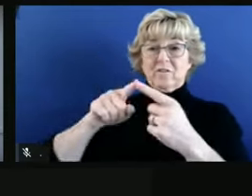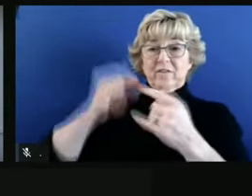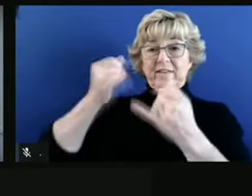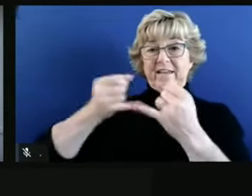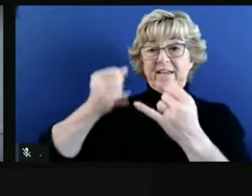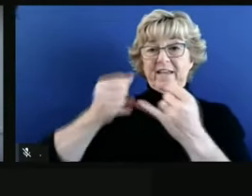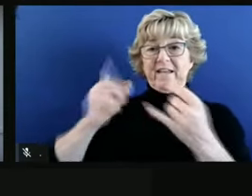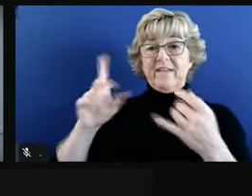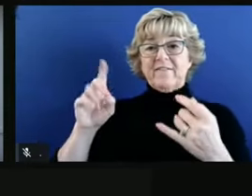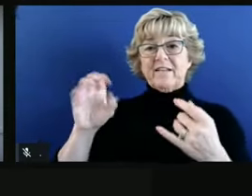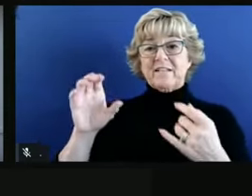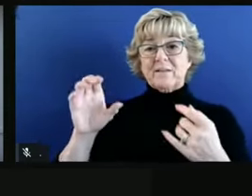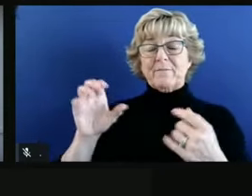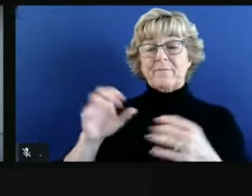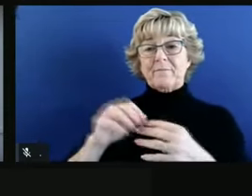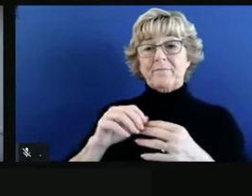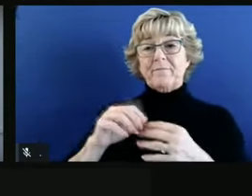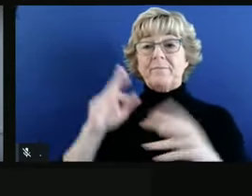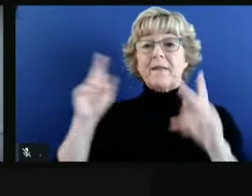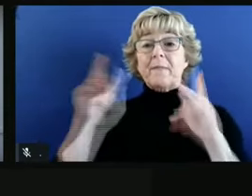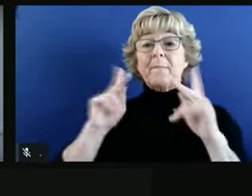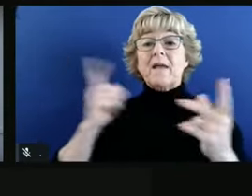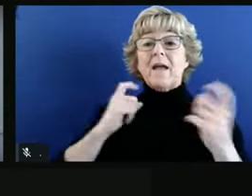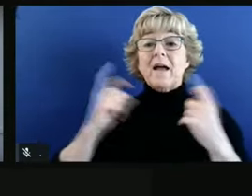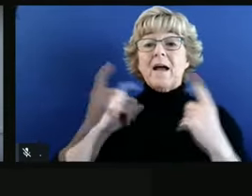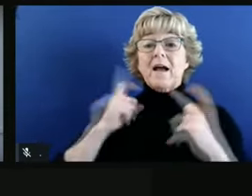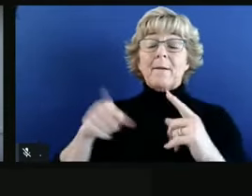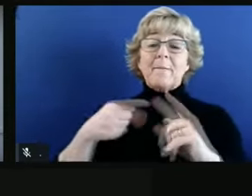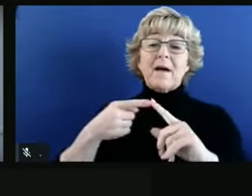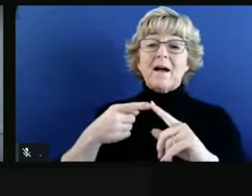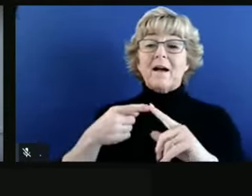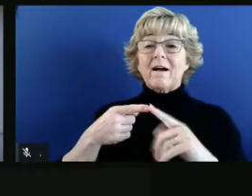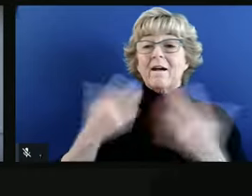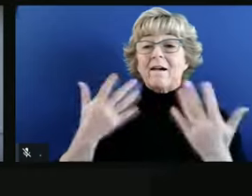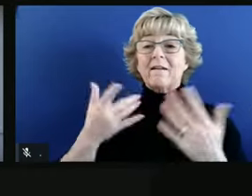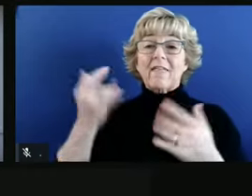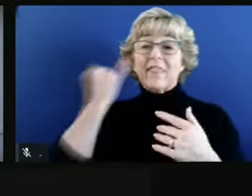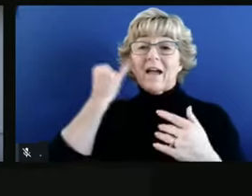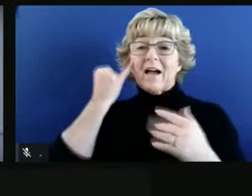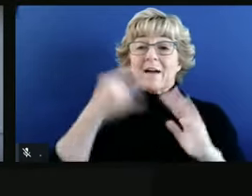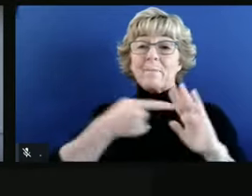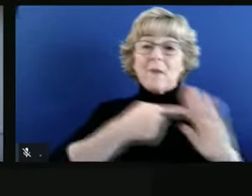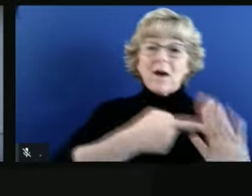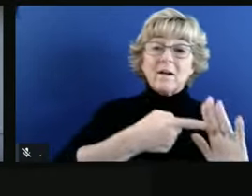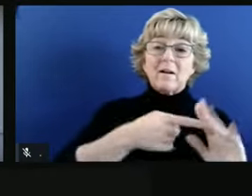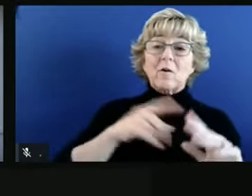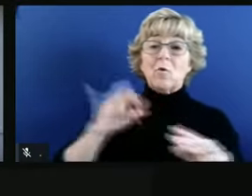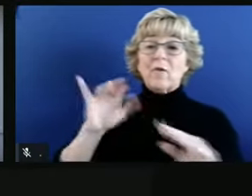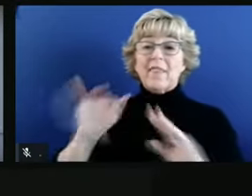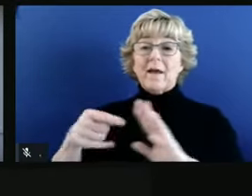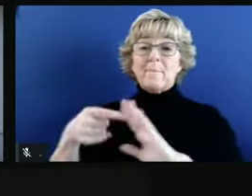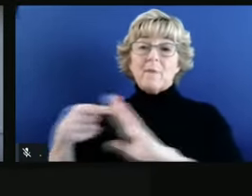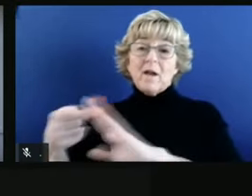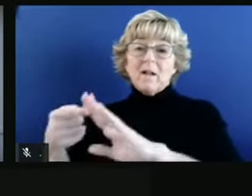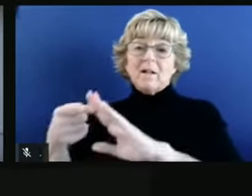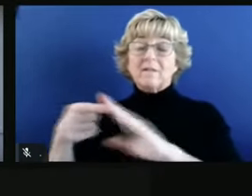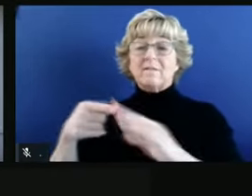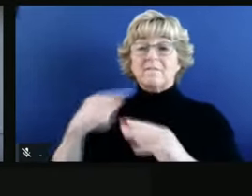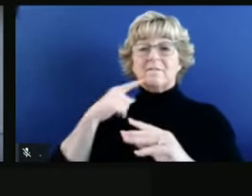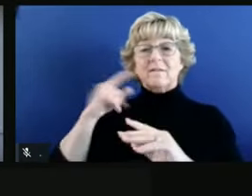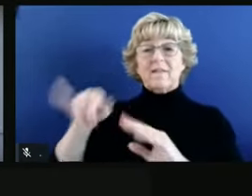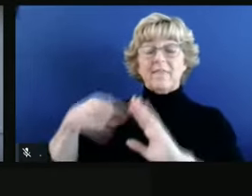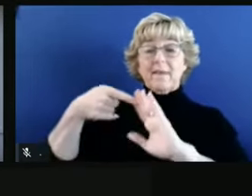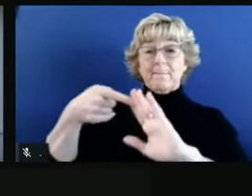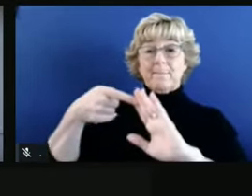December. So when people ask me about the models and say, what do you think of this model or that model? I would say the model is